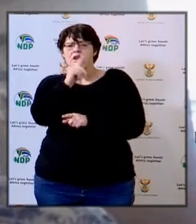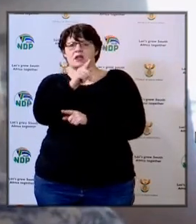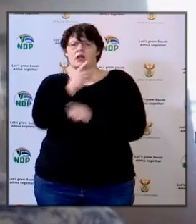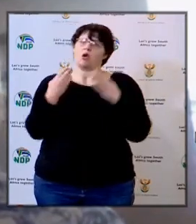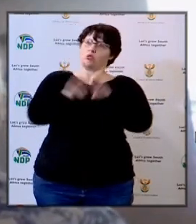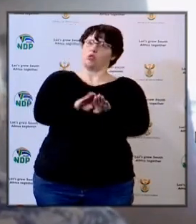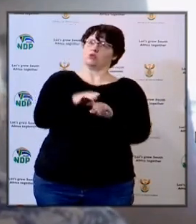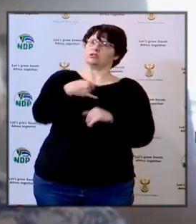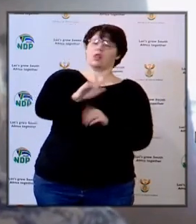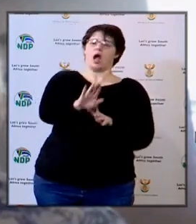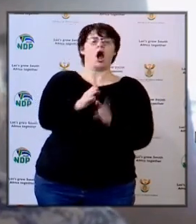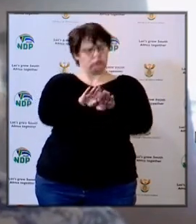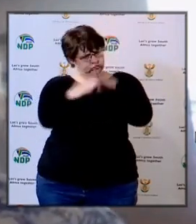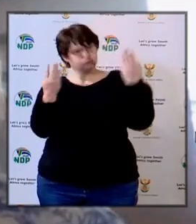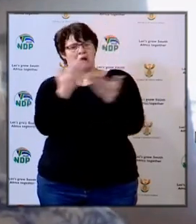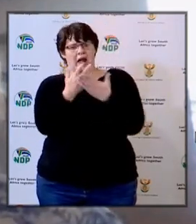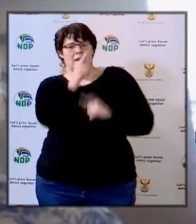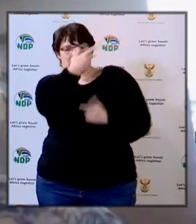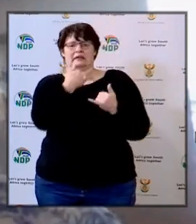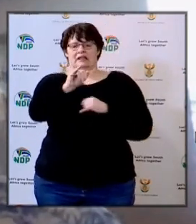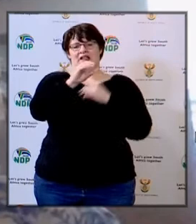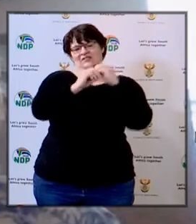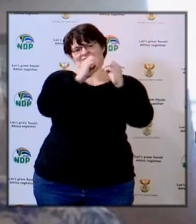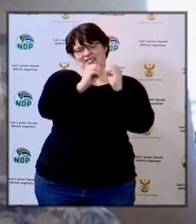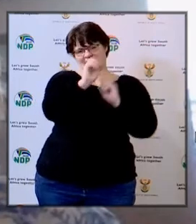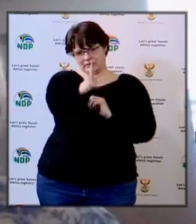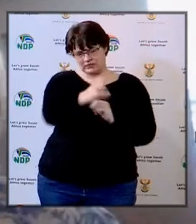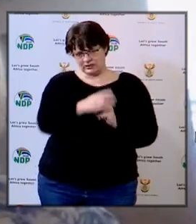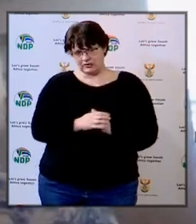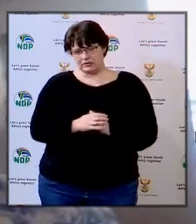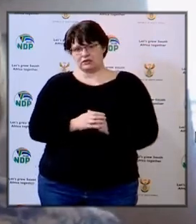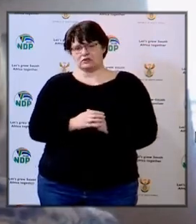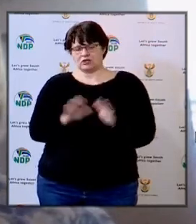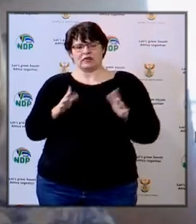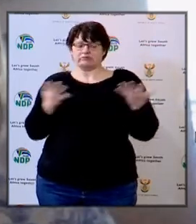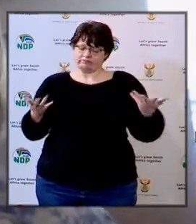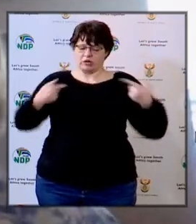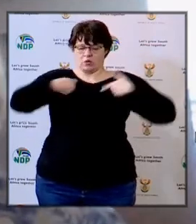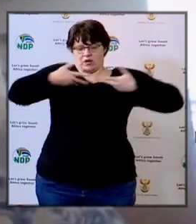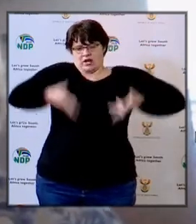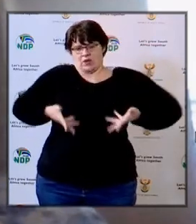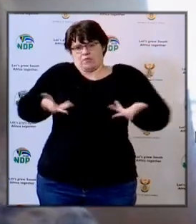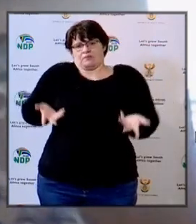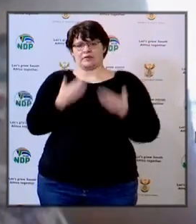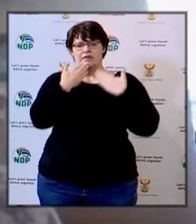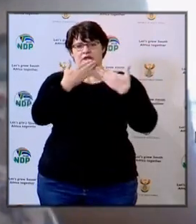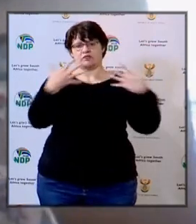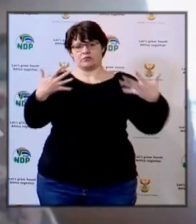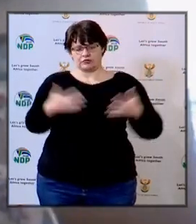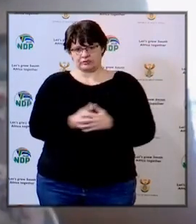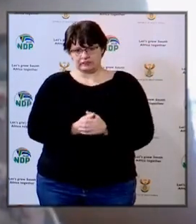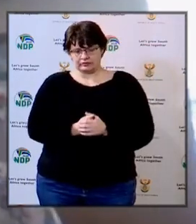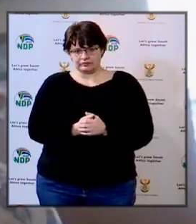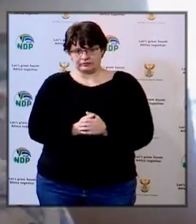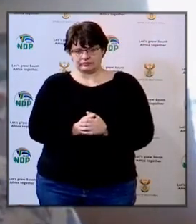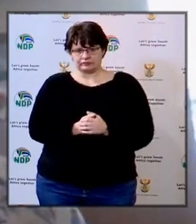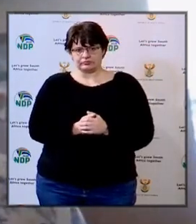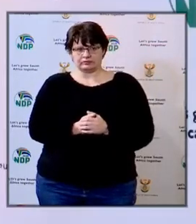not prevent the schools from opening. I think that, Minister, is broadly where we are at the moment. Thank you.